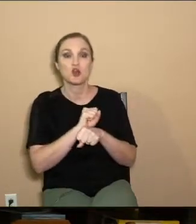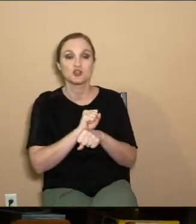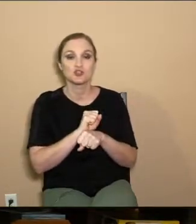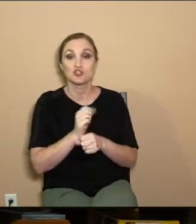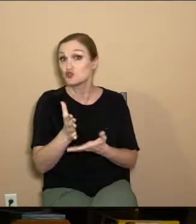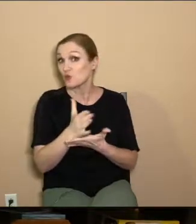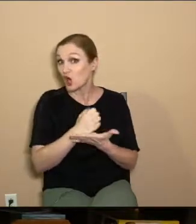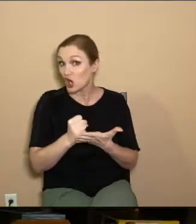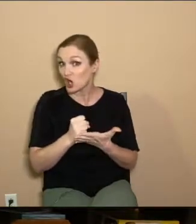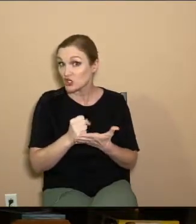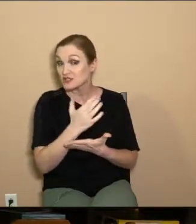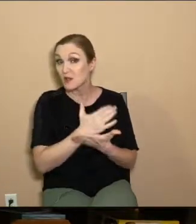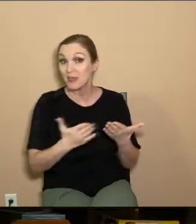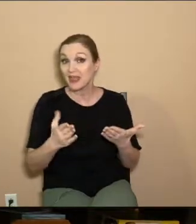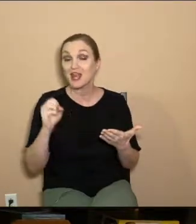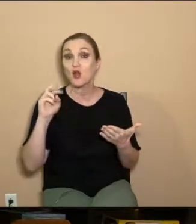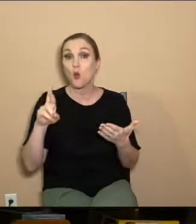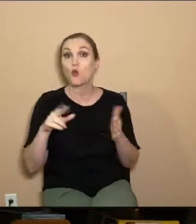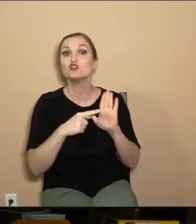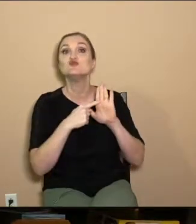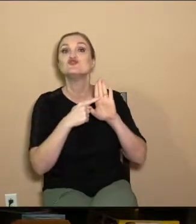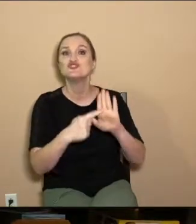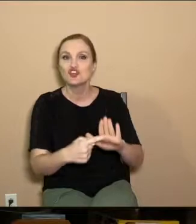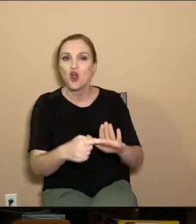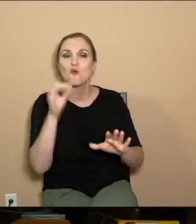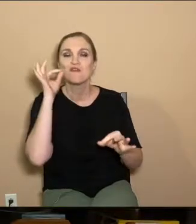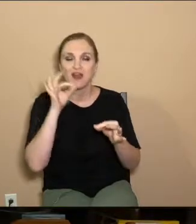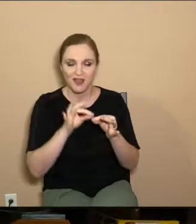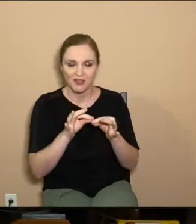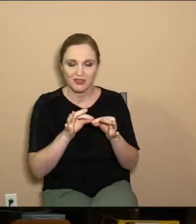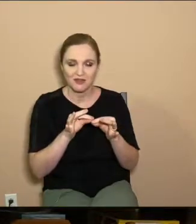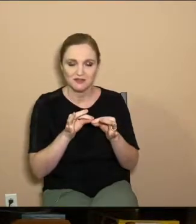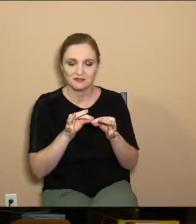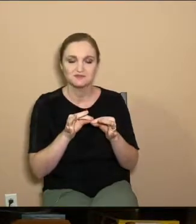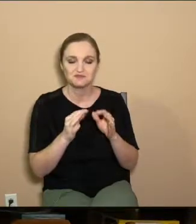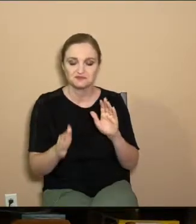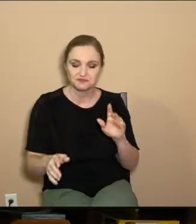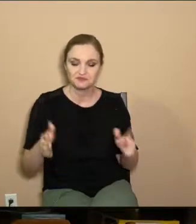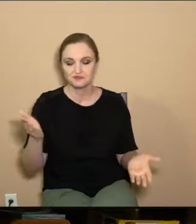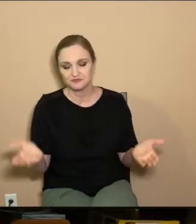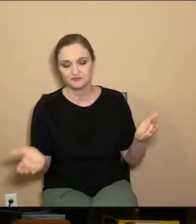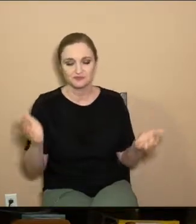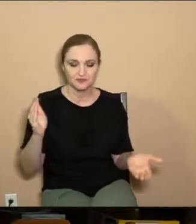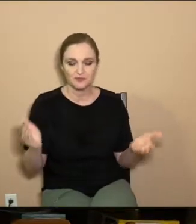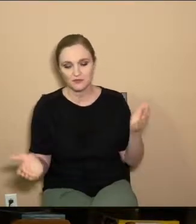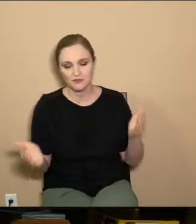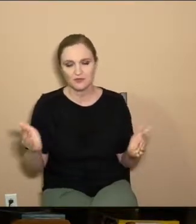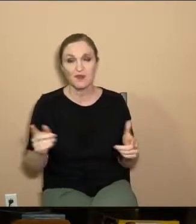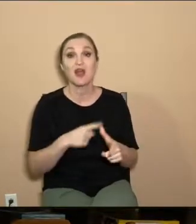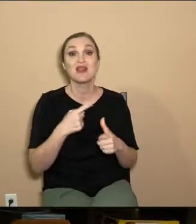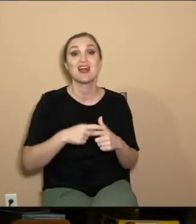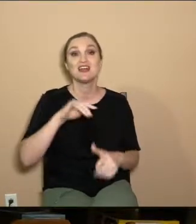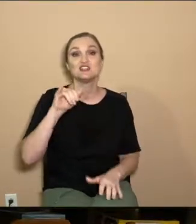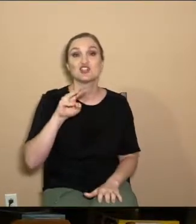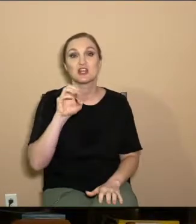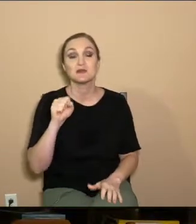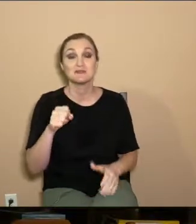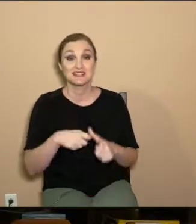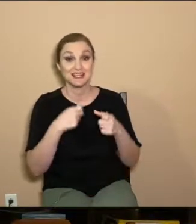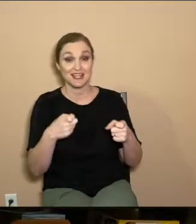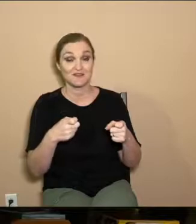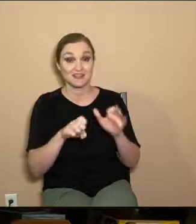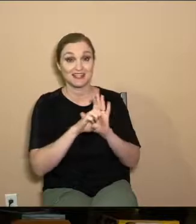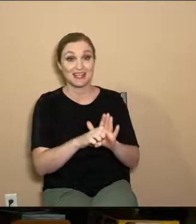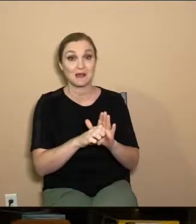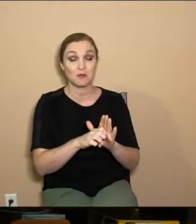earn something or works to demonstrate that we have true faith in God. And then James gives another example. He